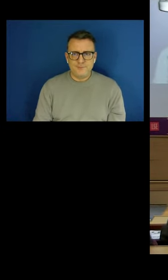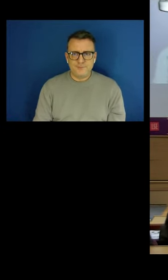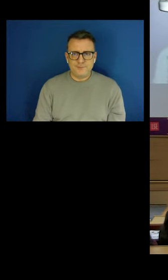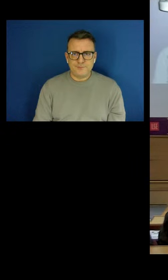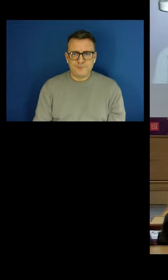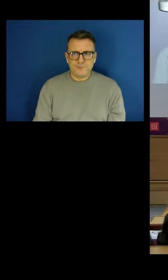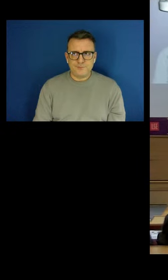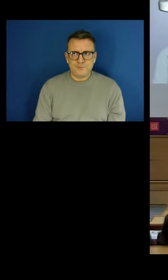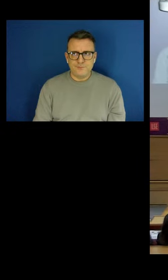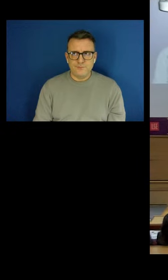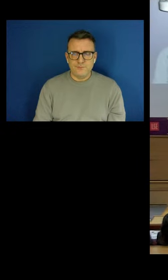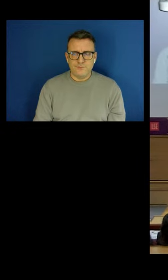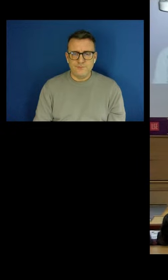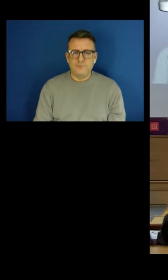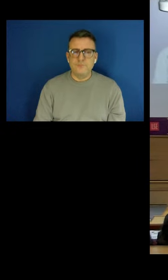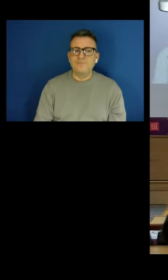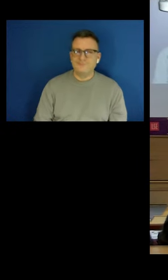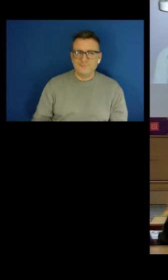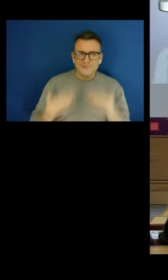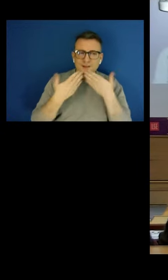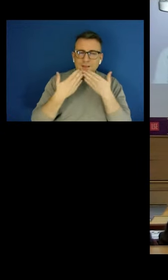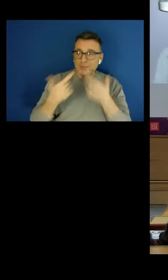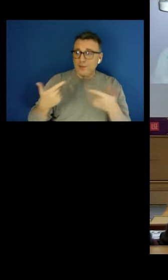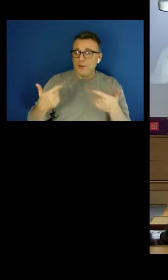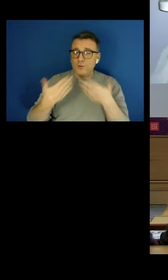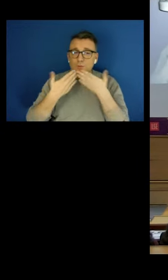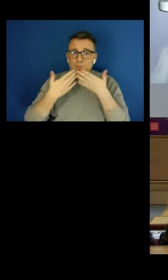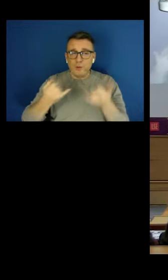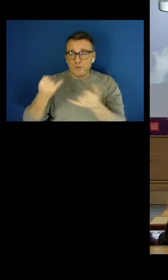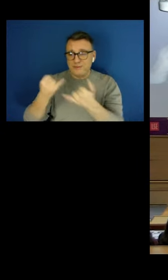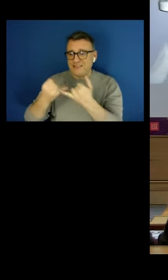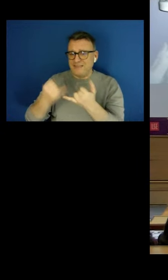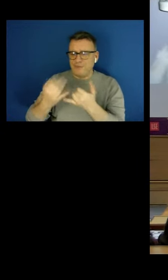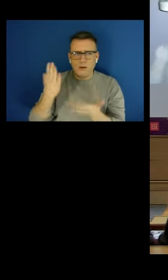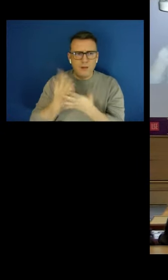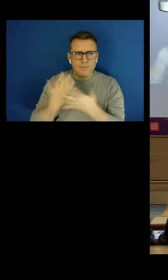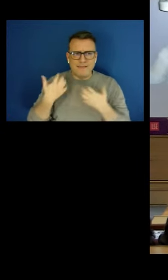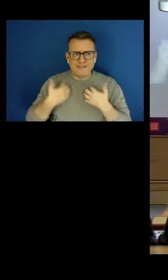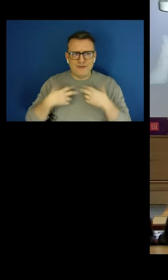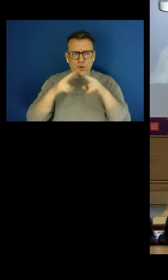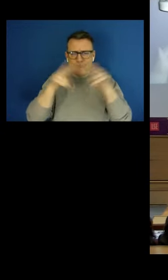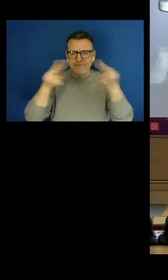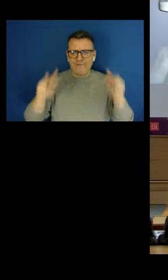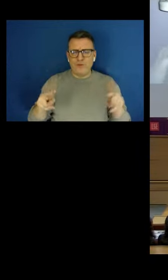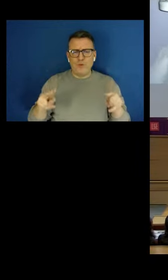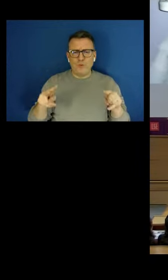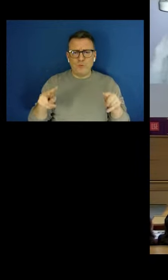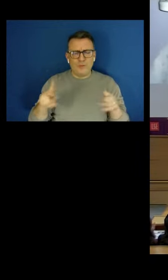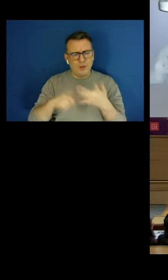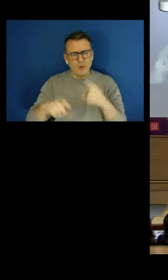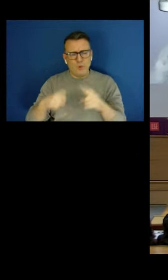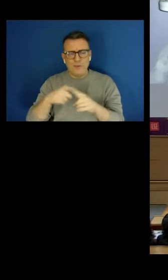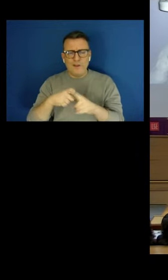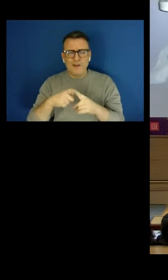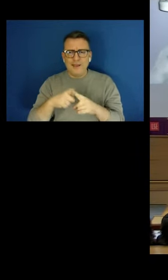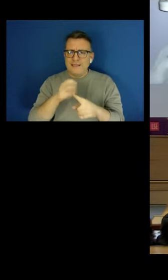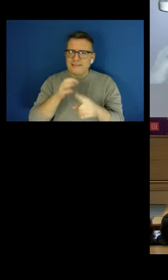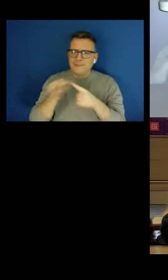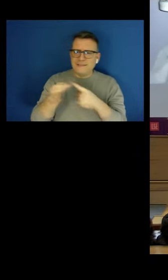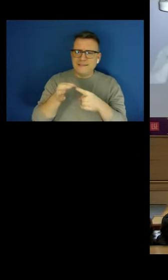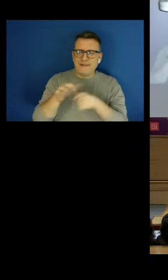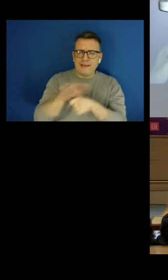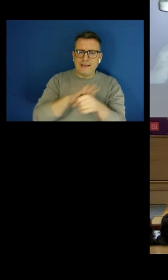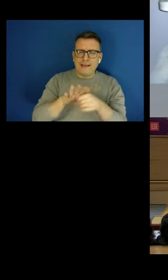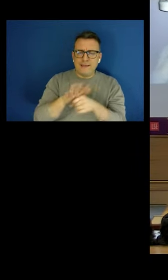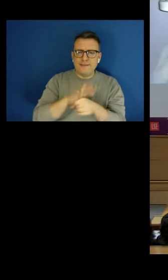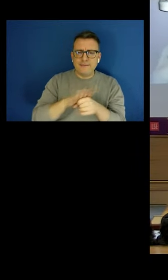Thank you. Thank you, Stephen, for this very interesting overview on the UK-specific case and the